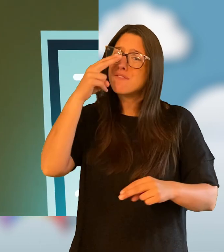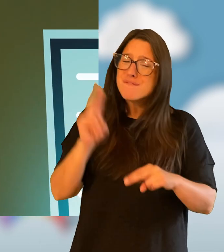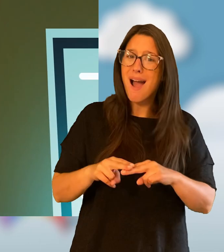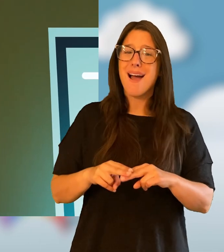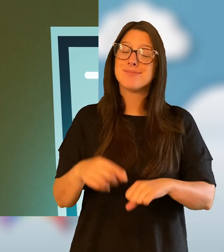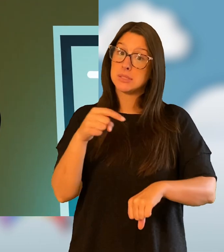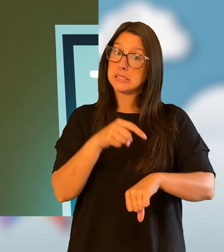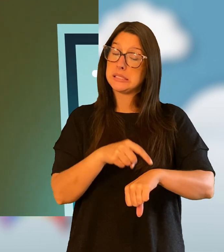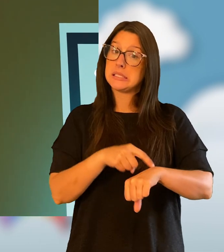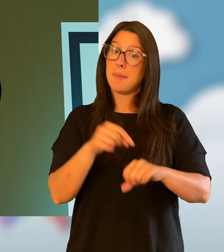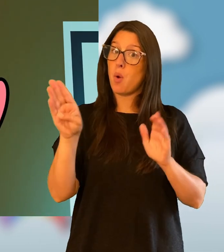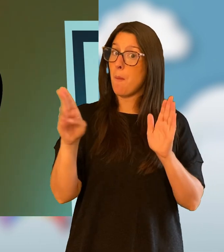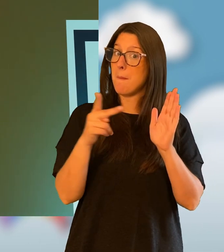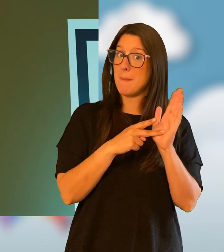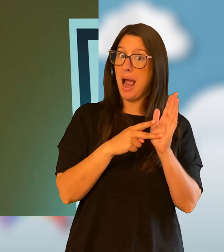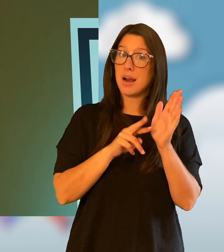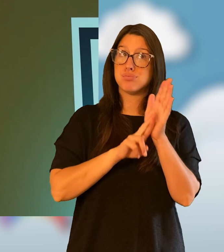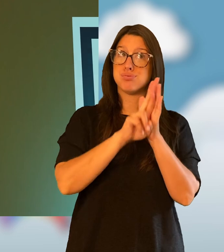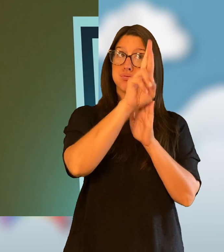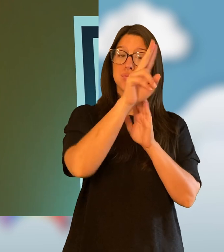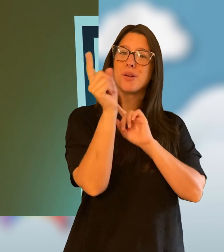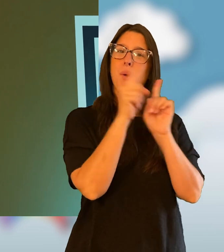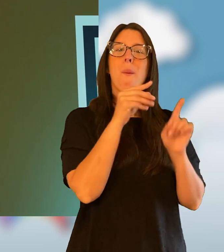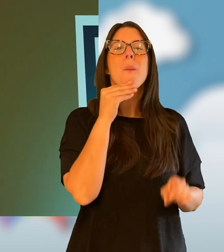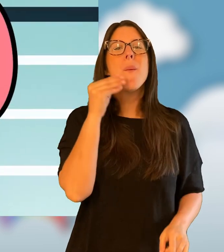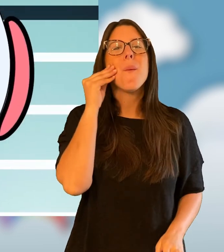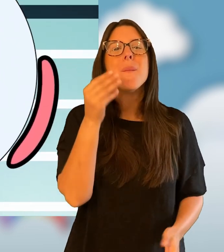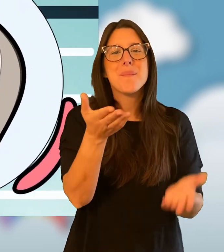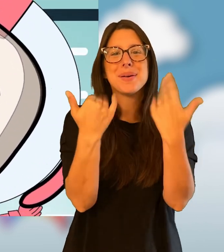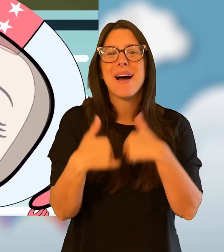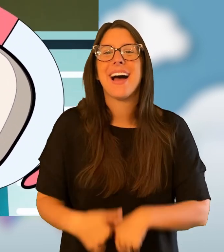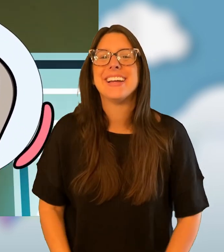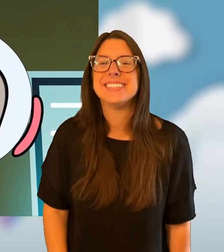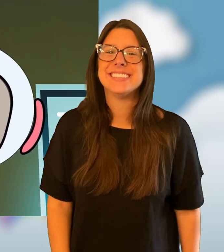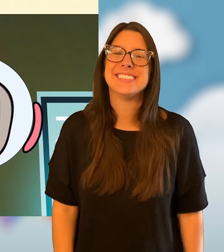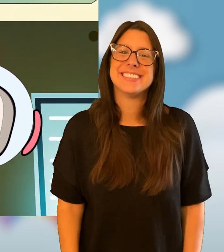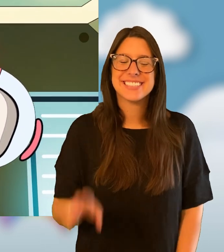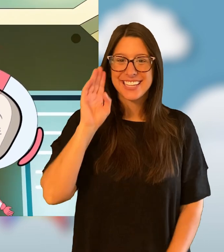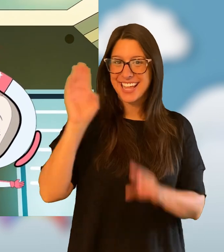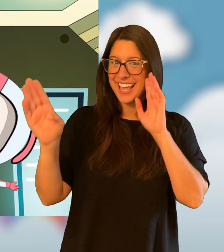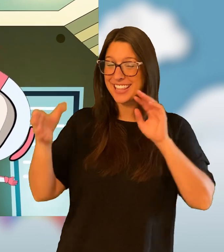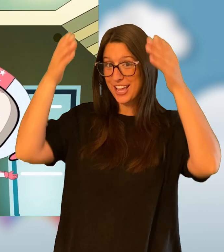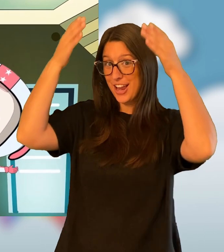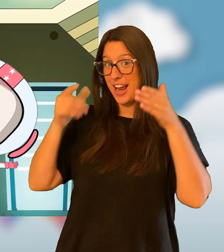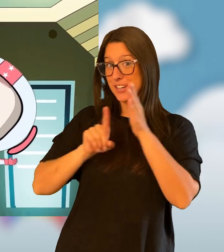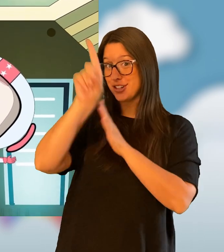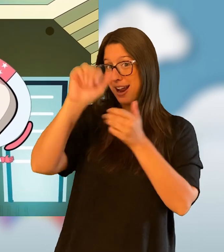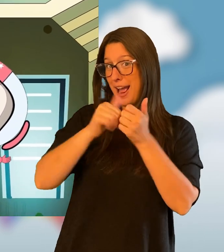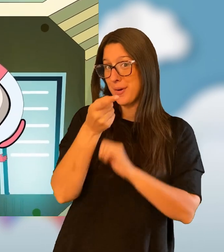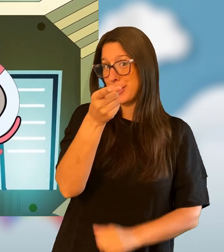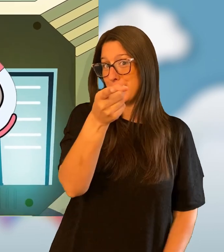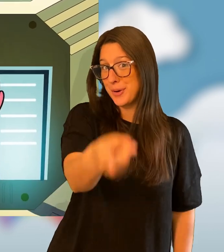fun! Time to jump back in our spaceship and head home! Come on! Hey there, astronaut. How do you do, do, do?